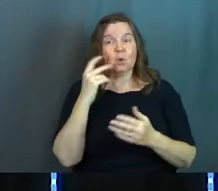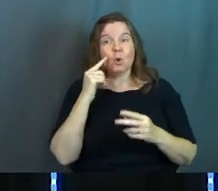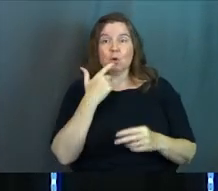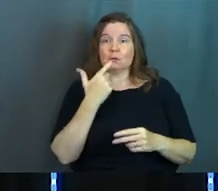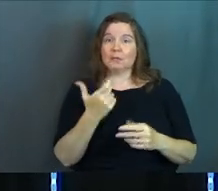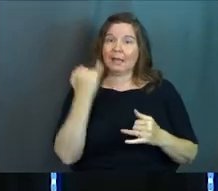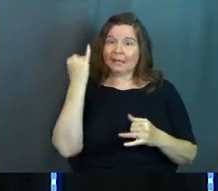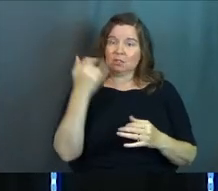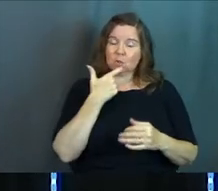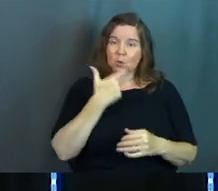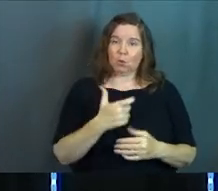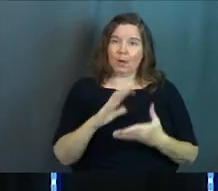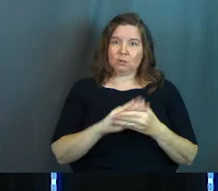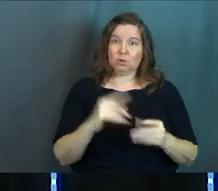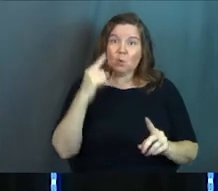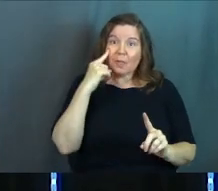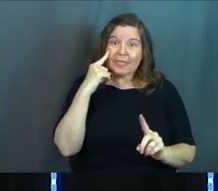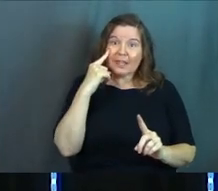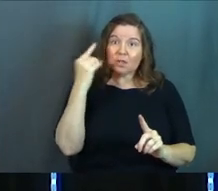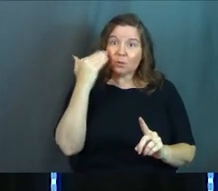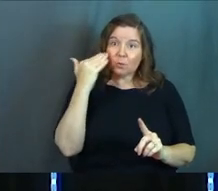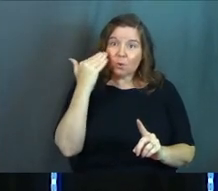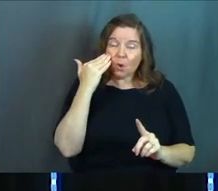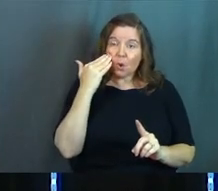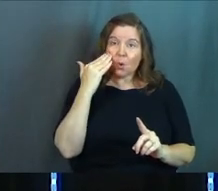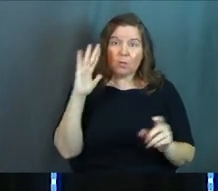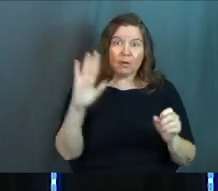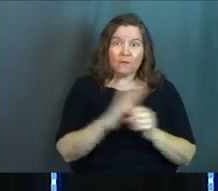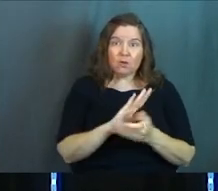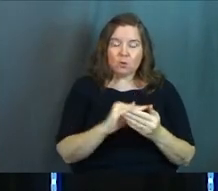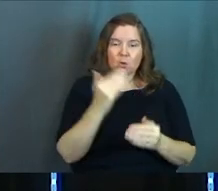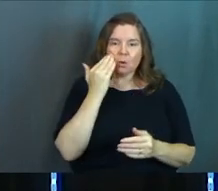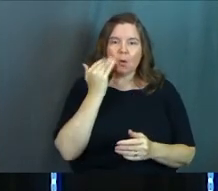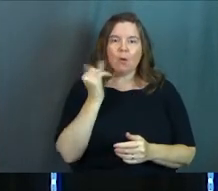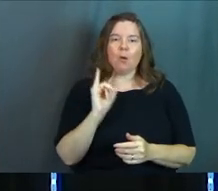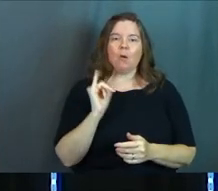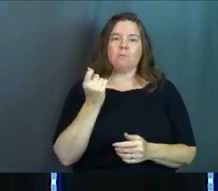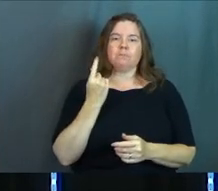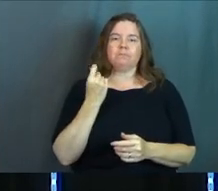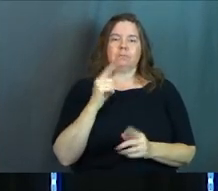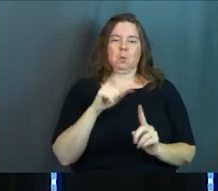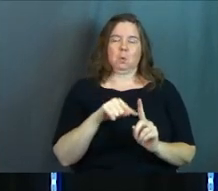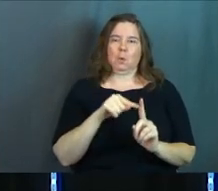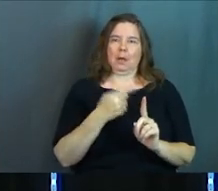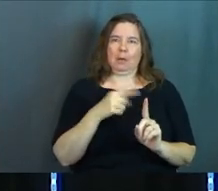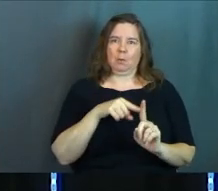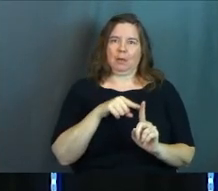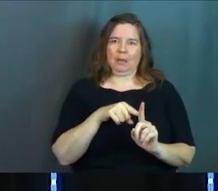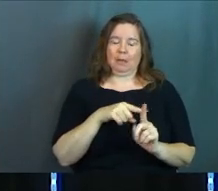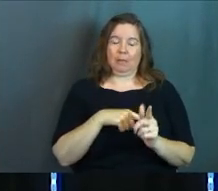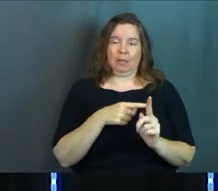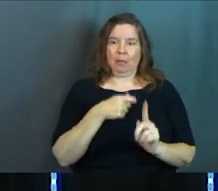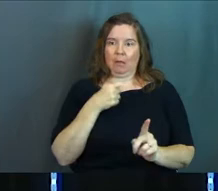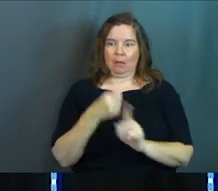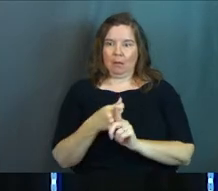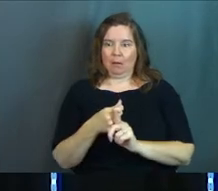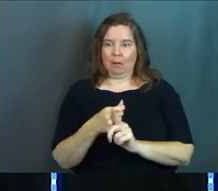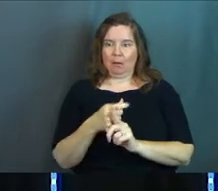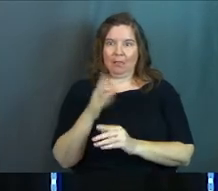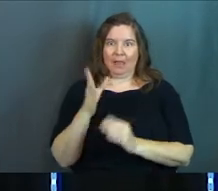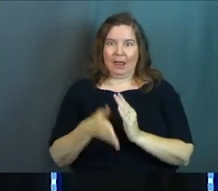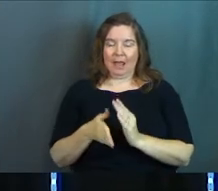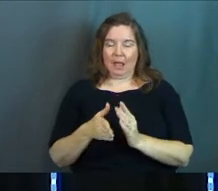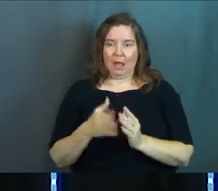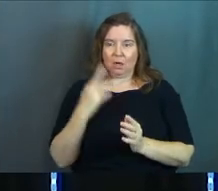watching this story and you think you know all the way through what has gone on and then you get to that twist